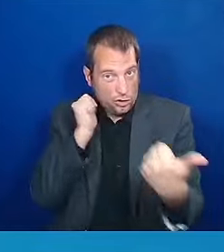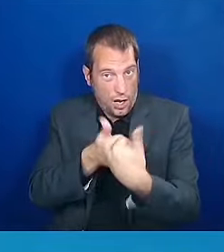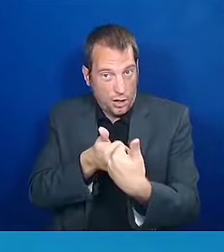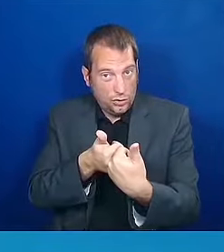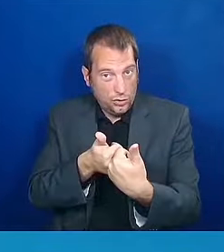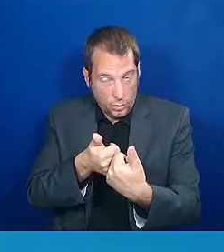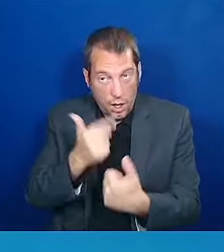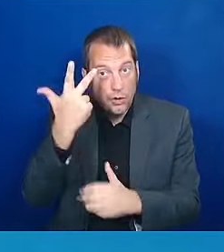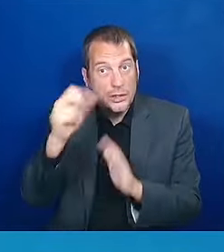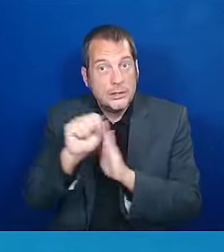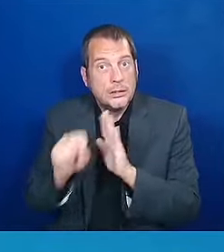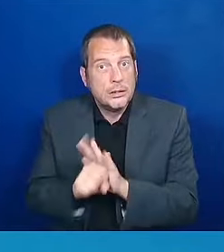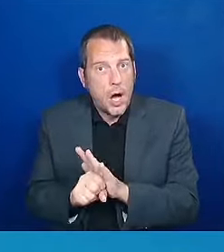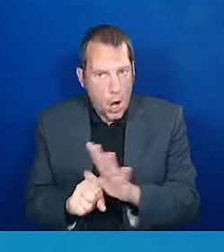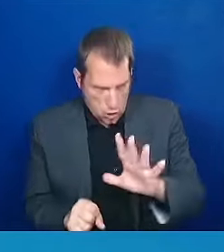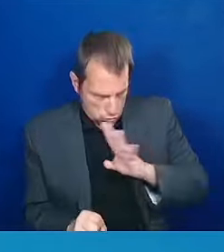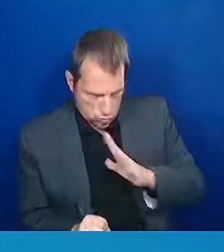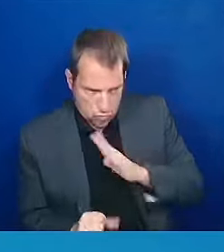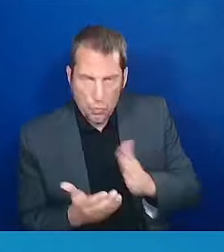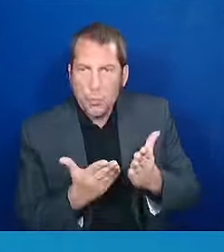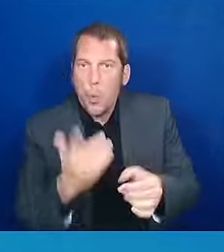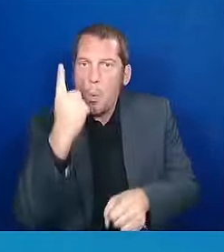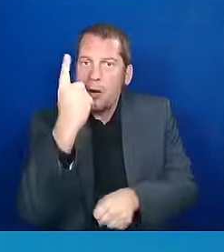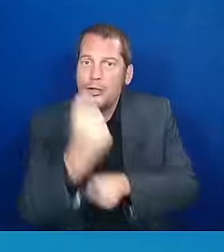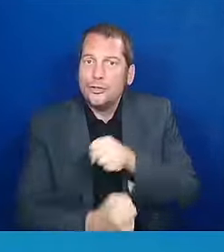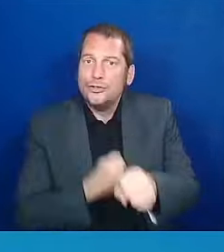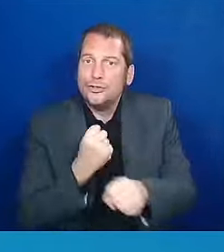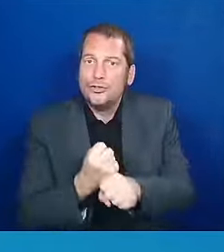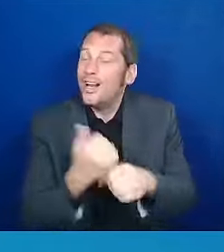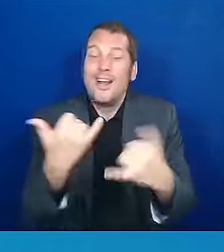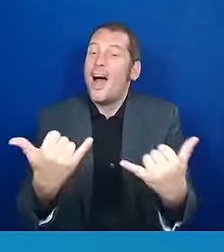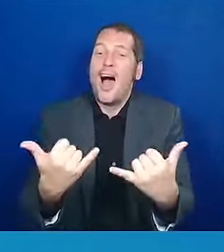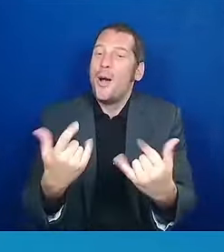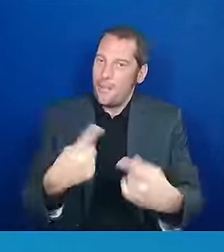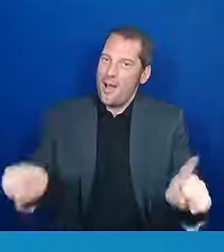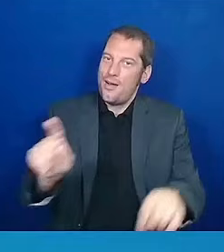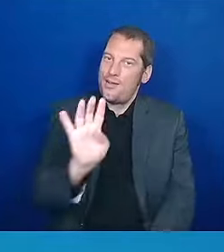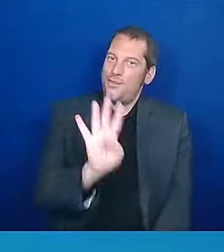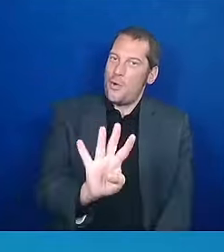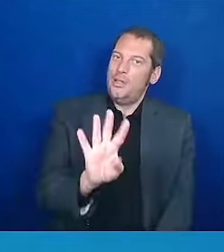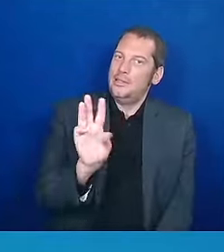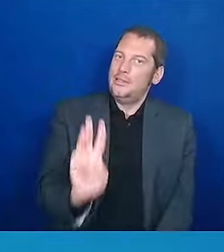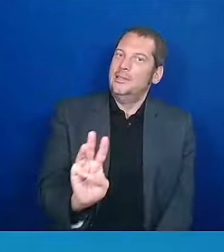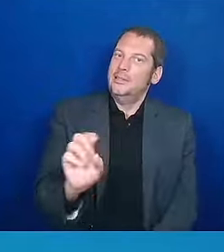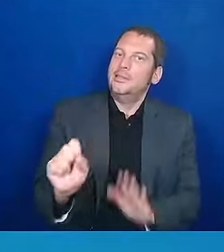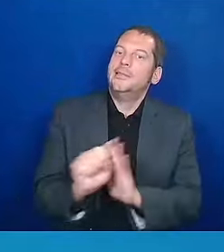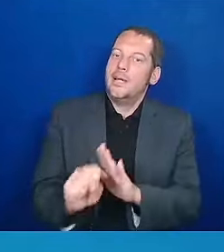46 states offer a full year of coverage.